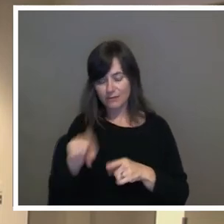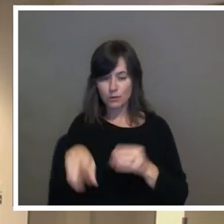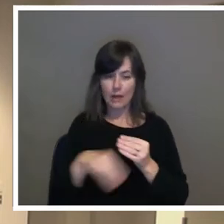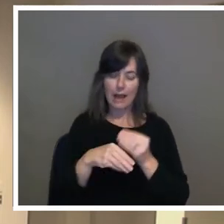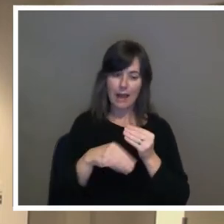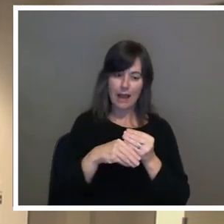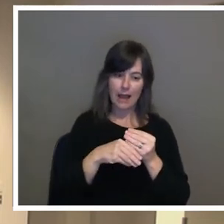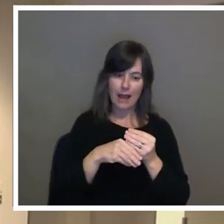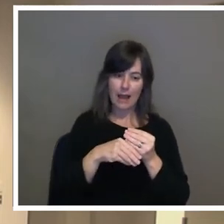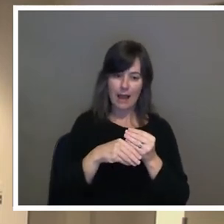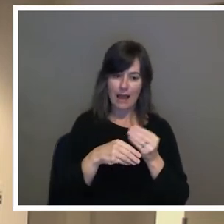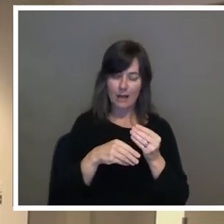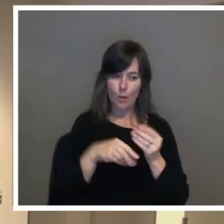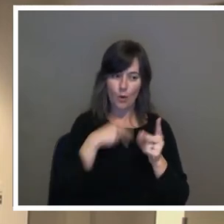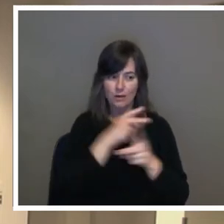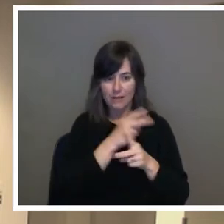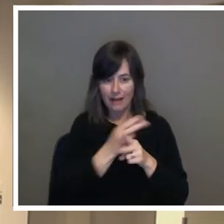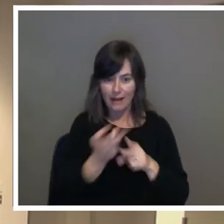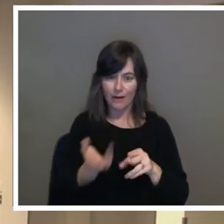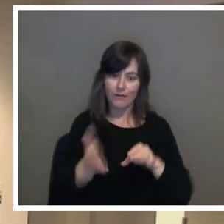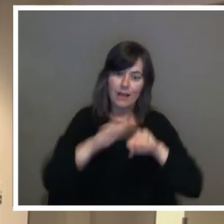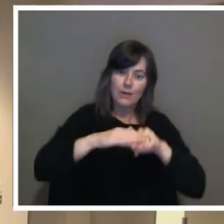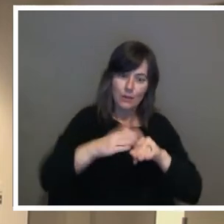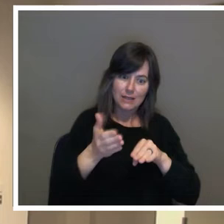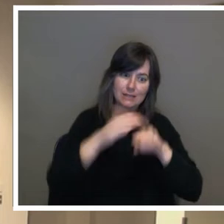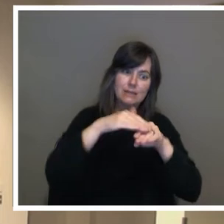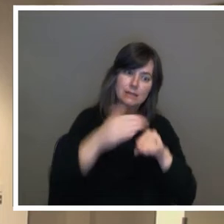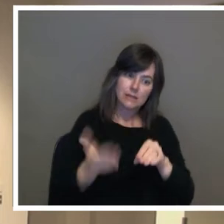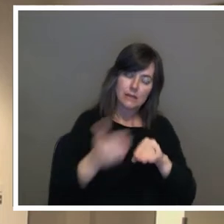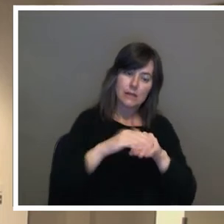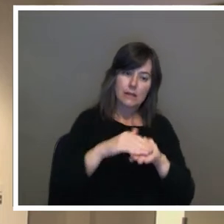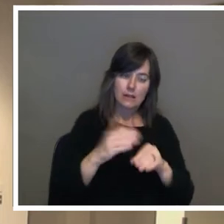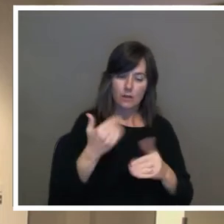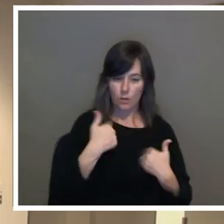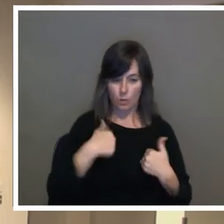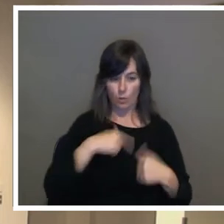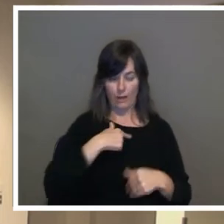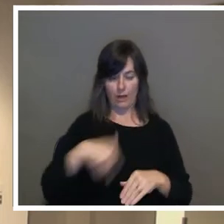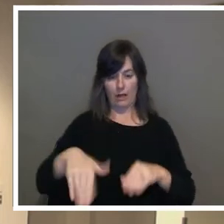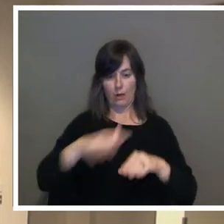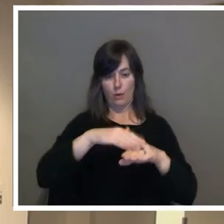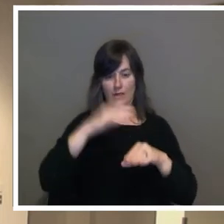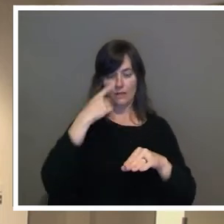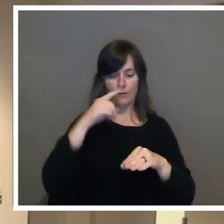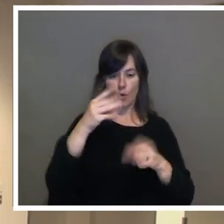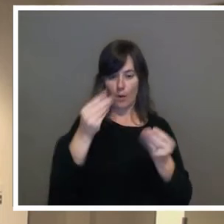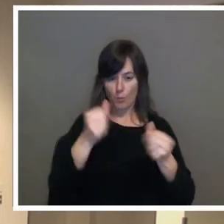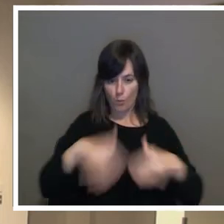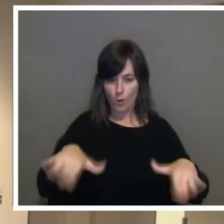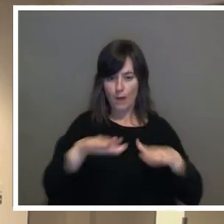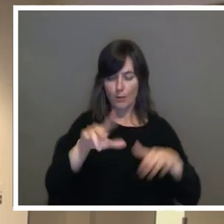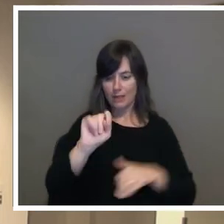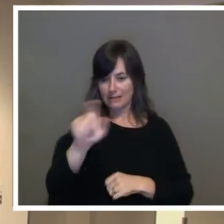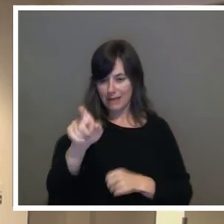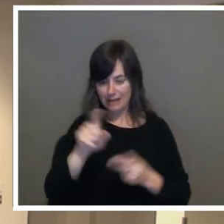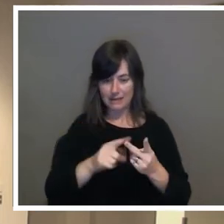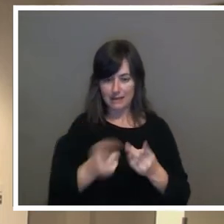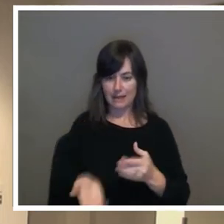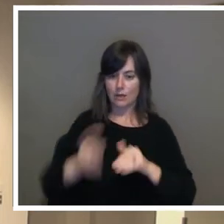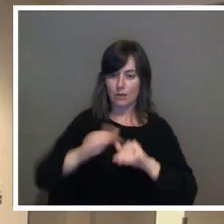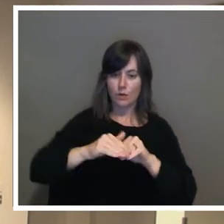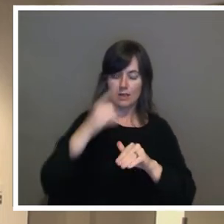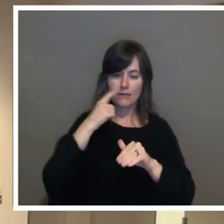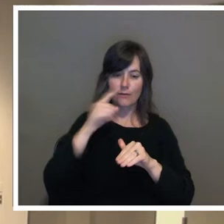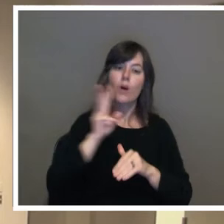with more increases? We're getting an increase to our property taxes. We're getting an increase to our water